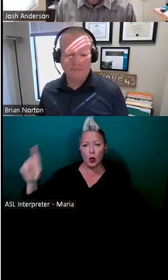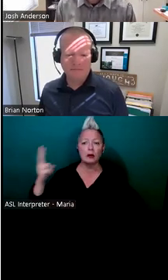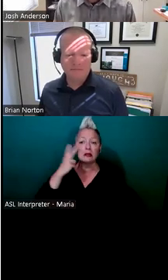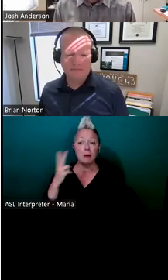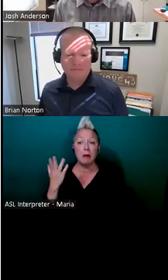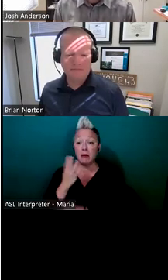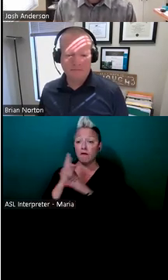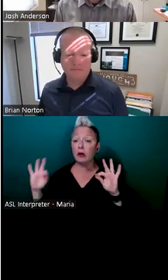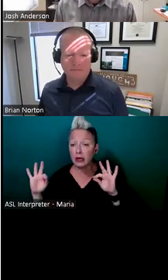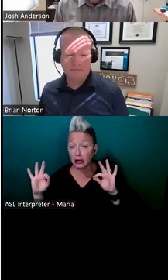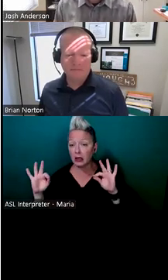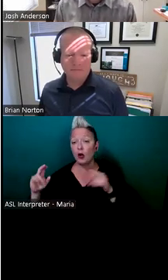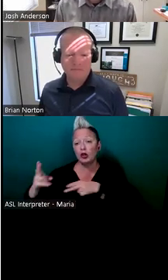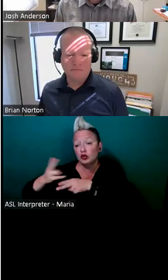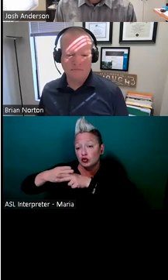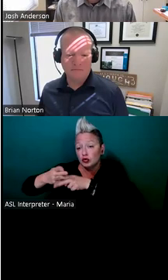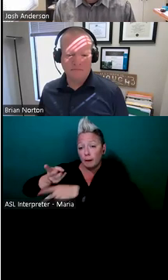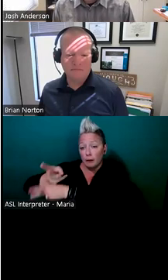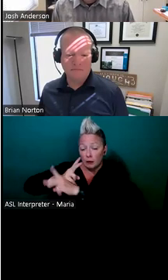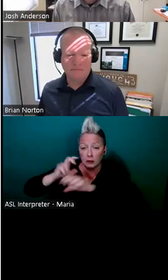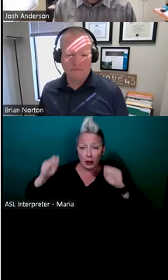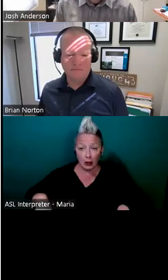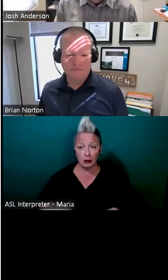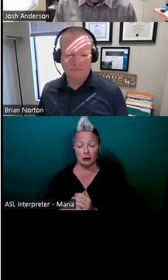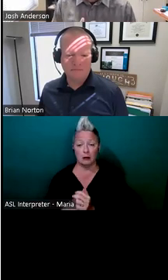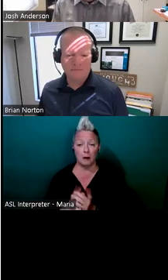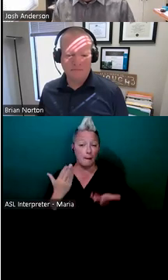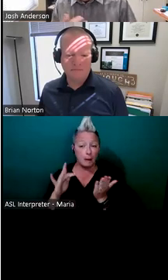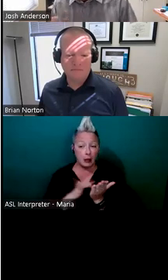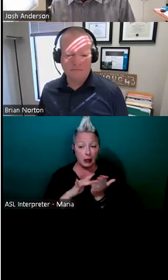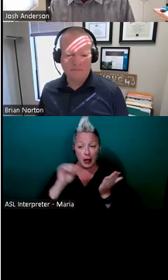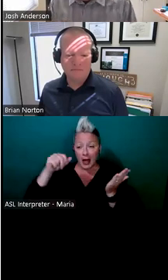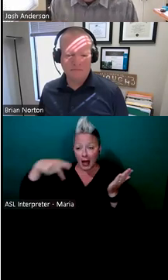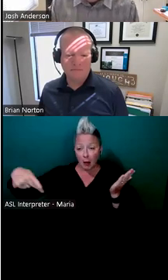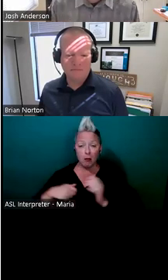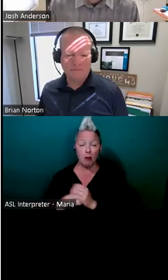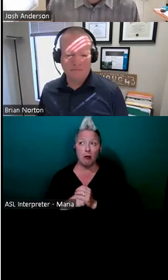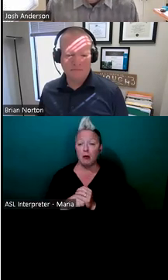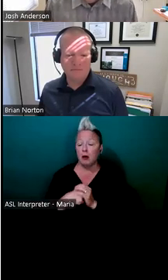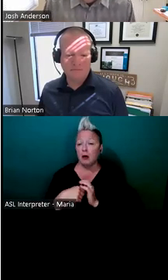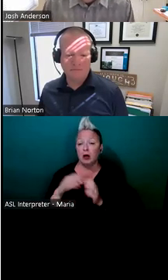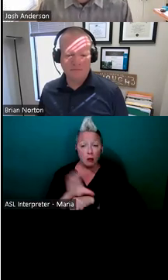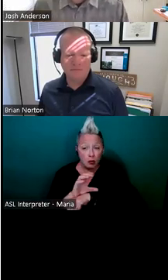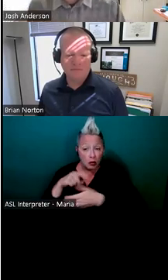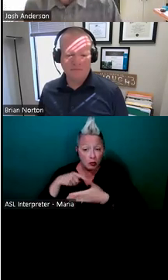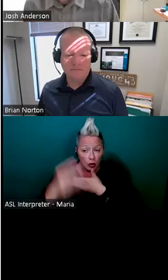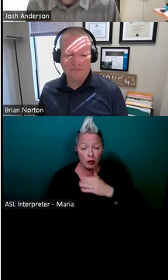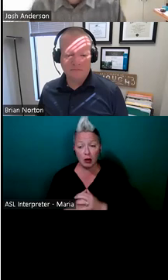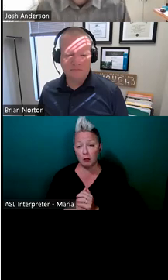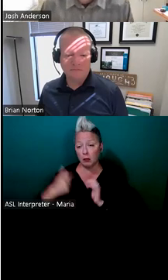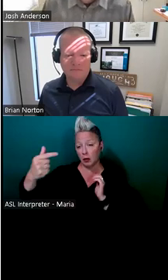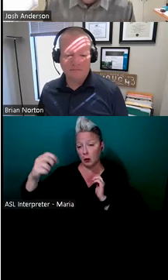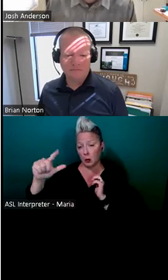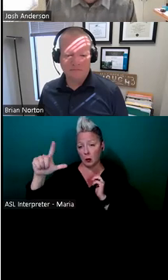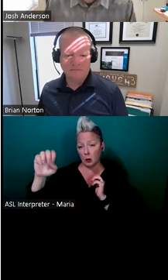version, uh, depending on the need, if it's an app, a computer program, a Google Chrome extension, all these different things. A lot of